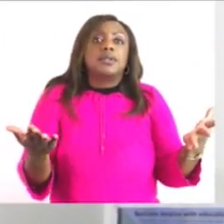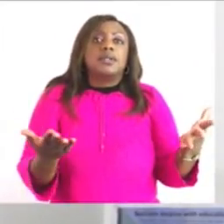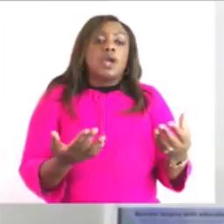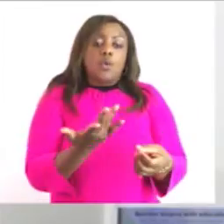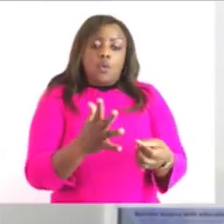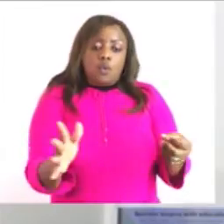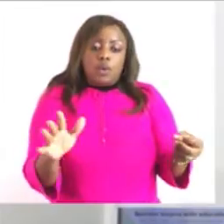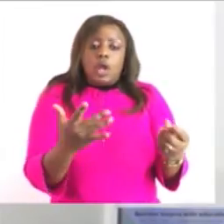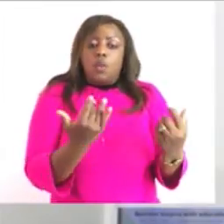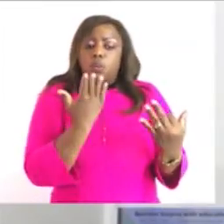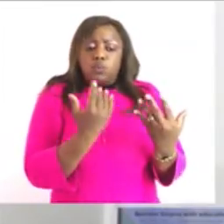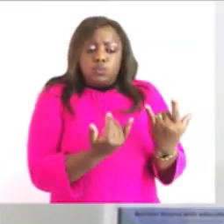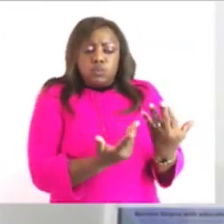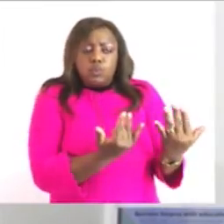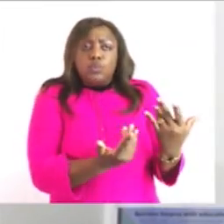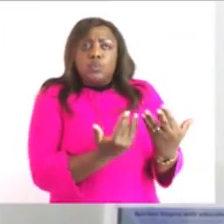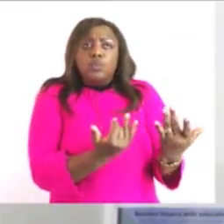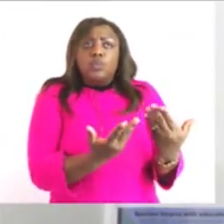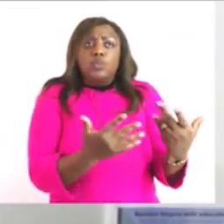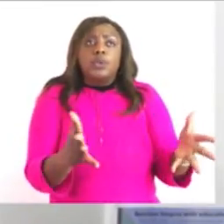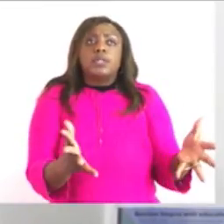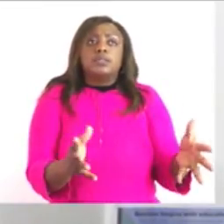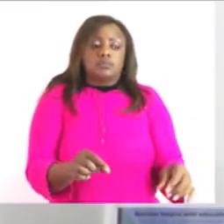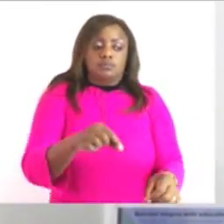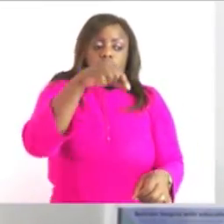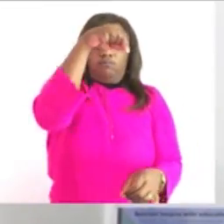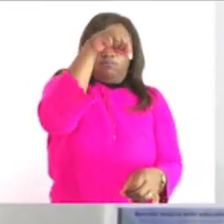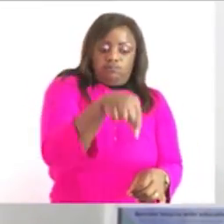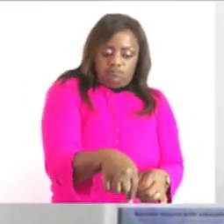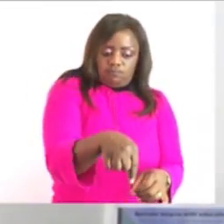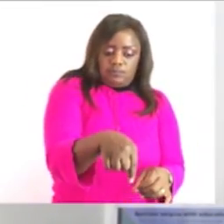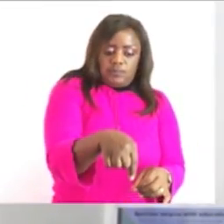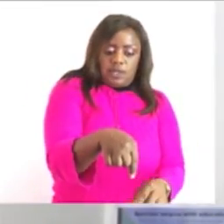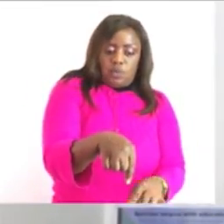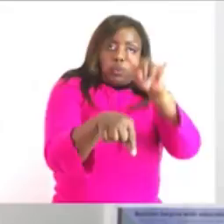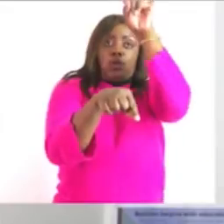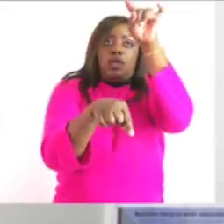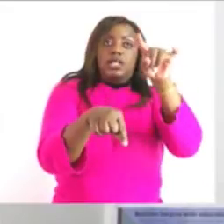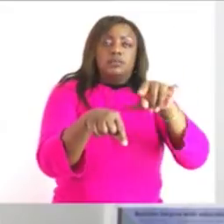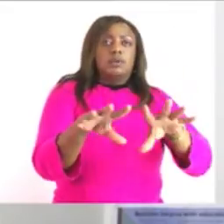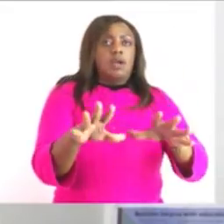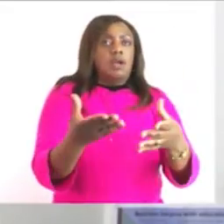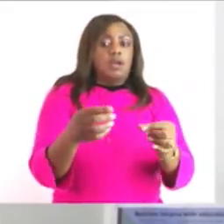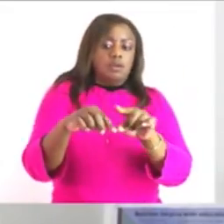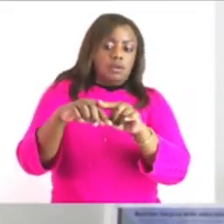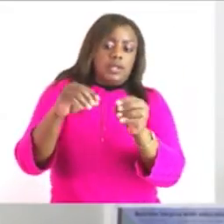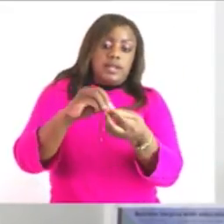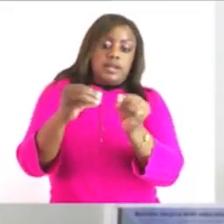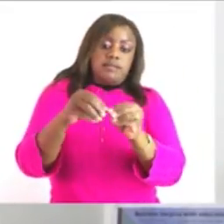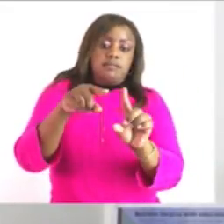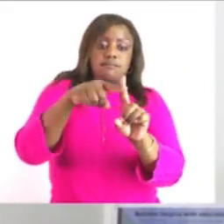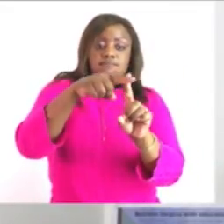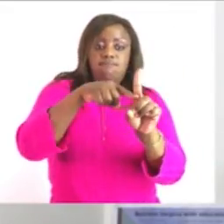celsius or 110 degrees celsius we need to find out